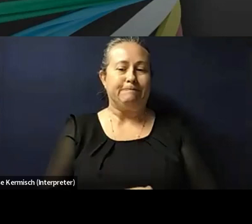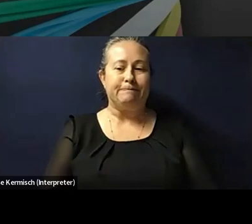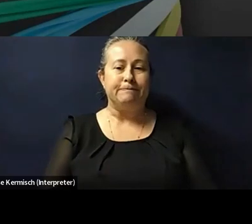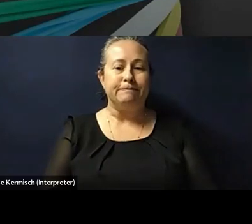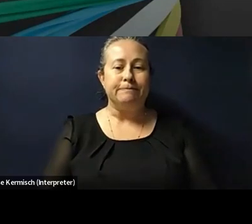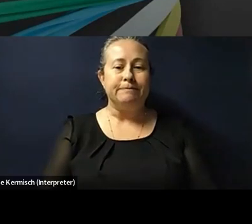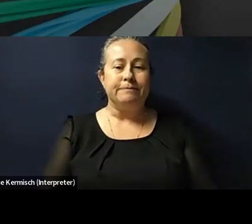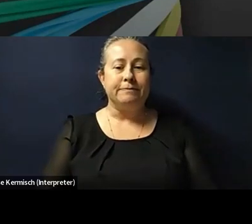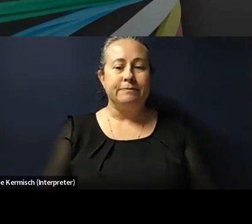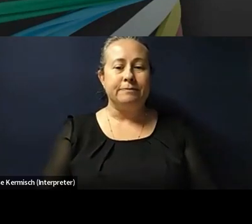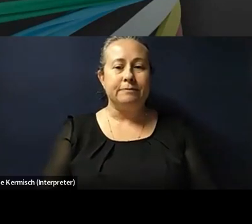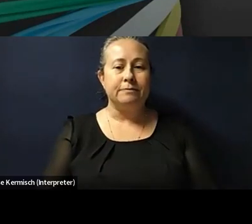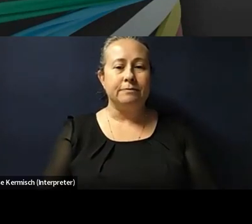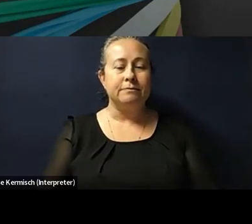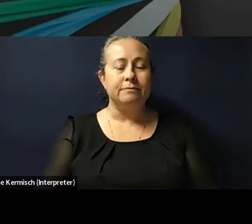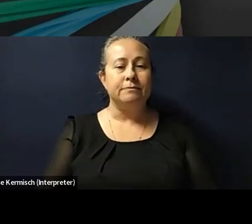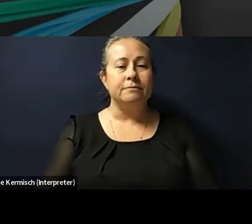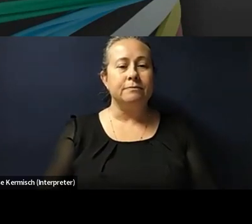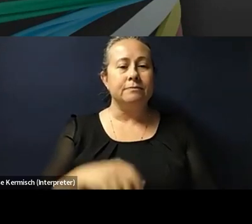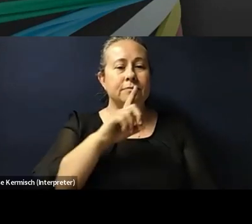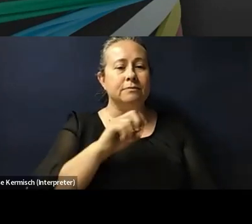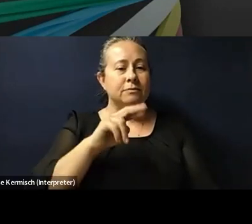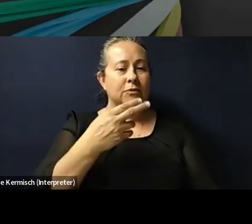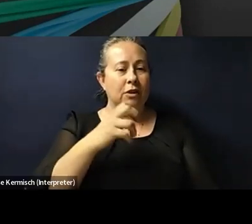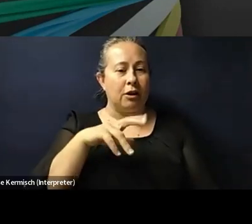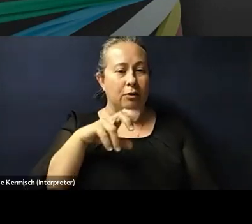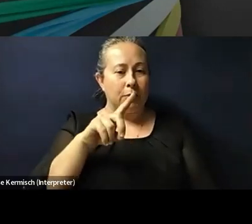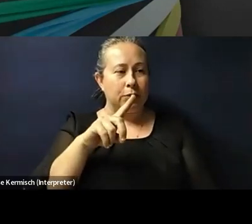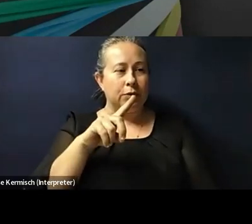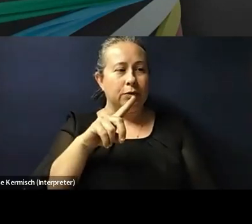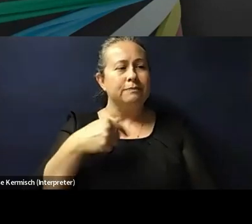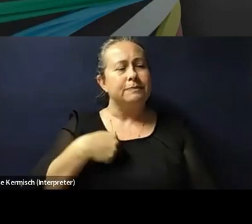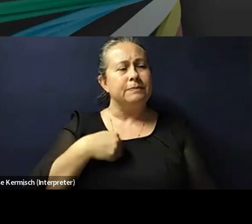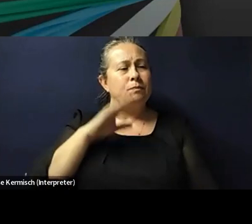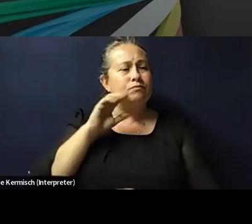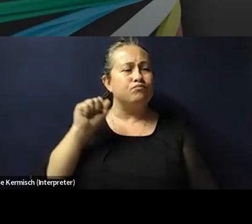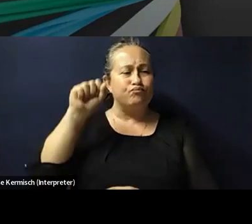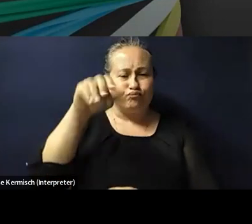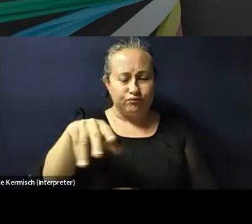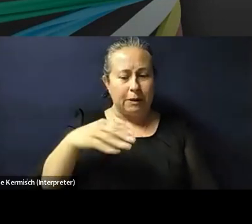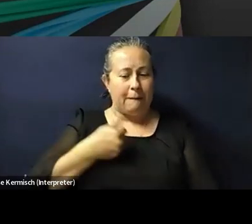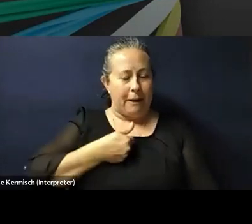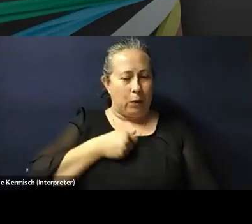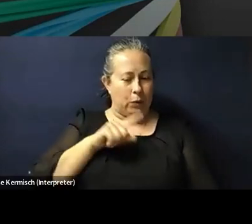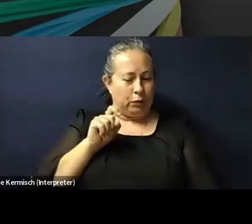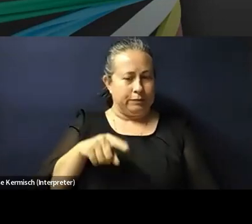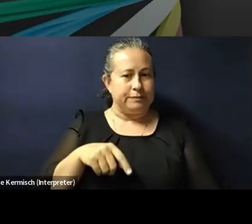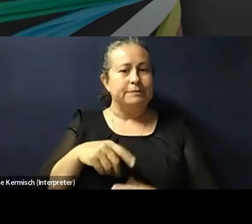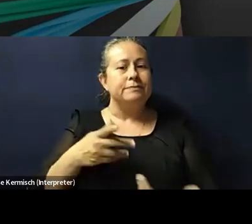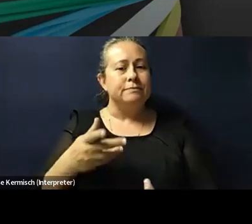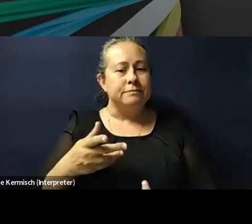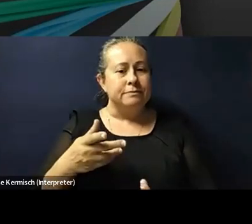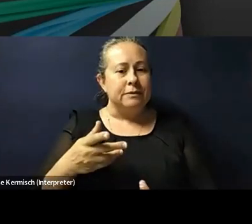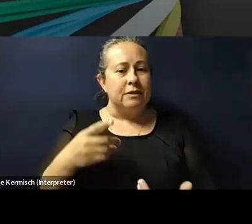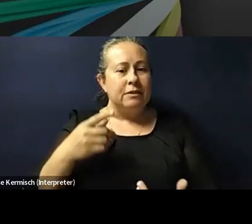Um, great. And I'm, I'm going to say one question of my own from Dr. Producta Safitz, which, you know, is more of a curiosity question,